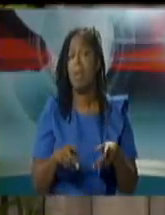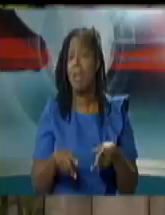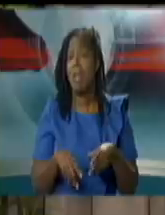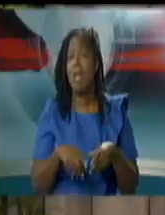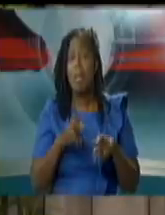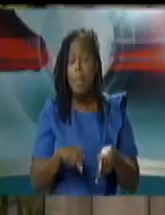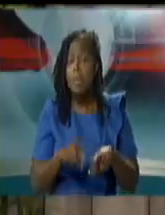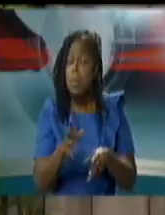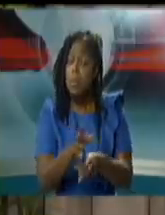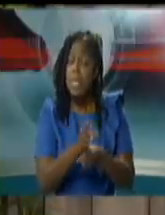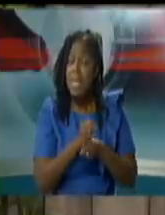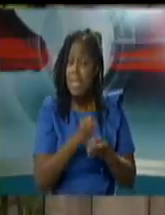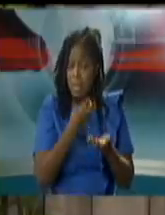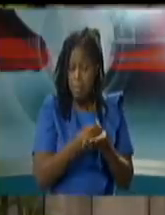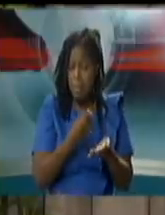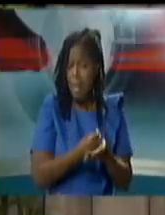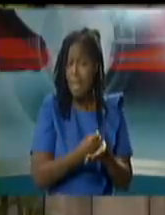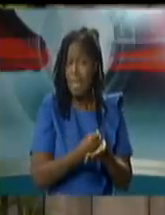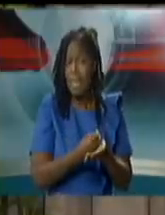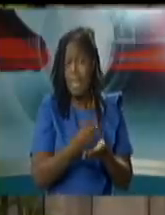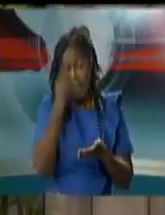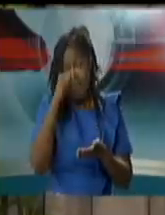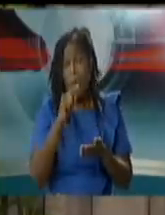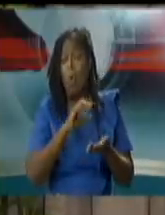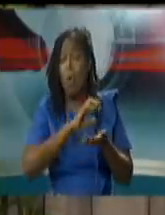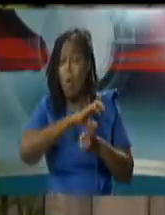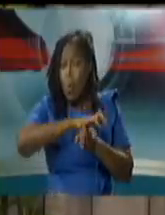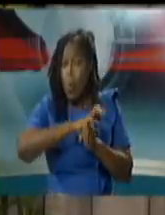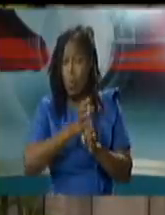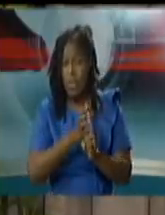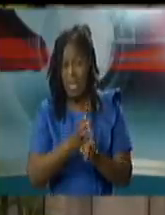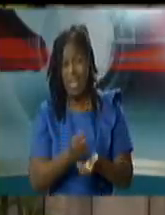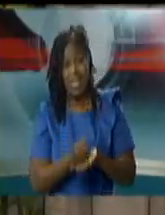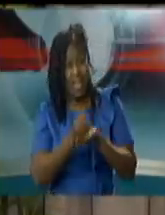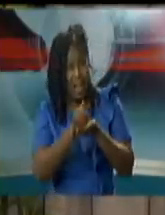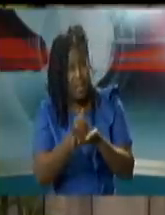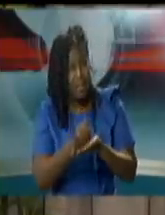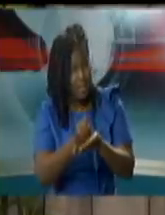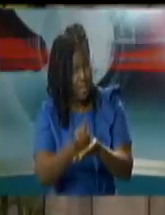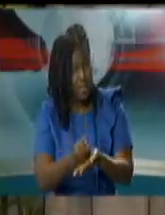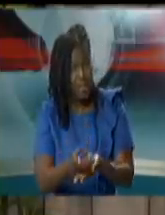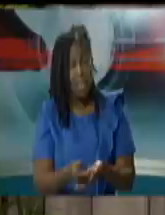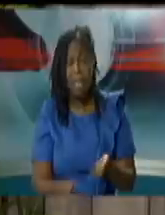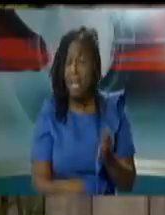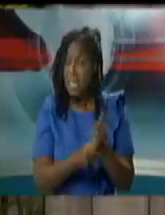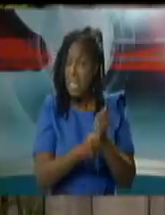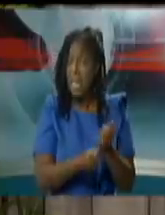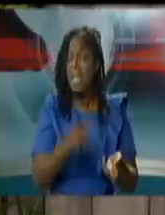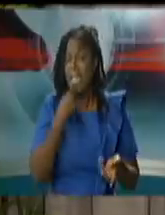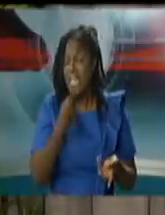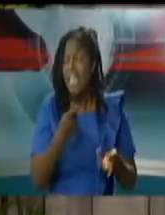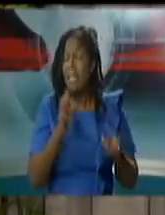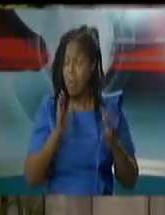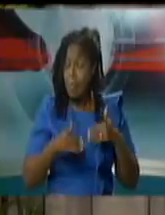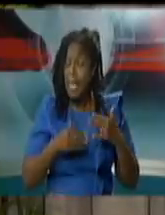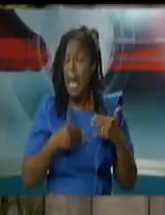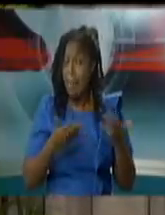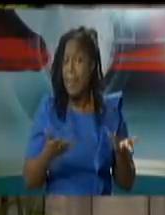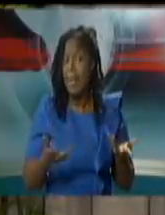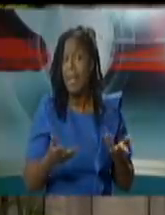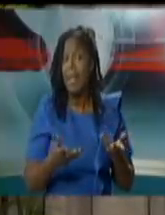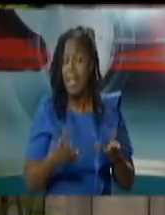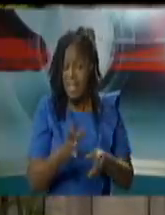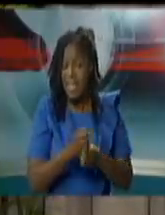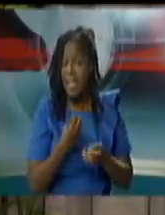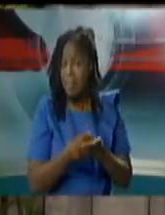important and you'll find a different situation so we don't expect that everybody's going to be happy about the rotation we know that the